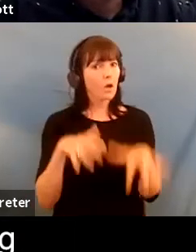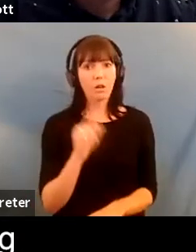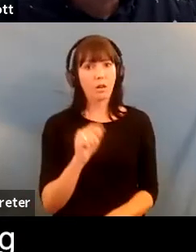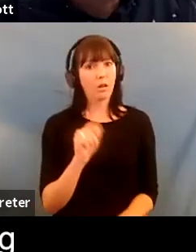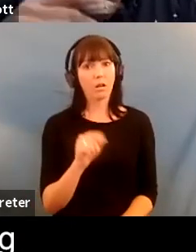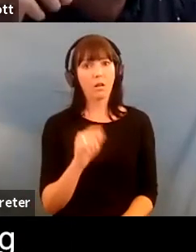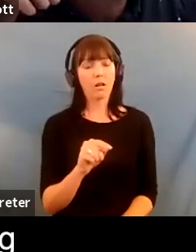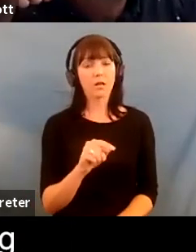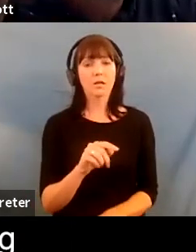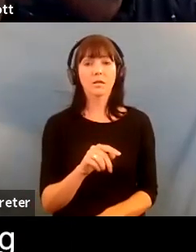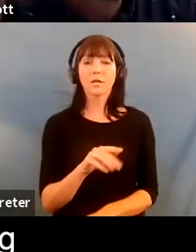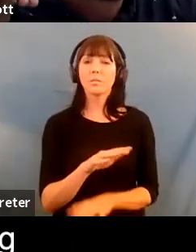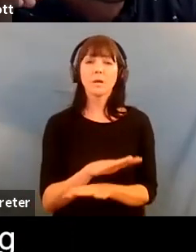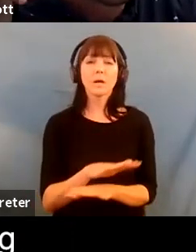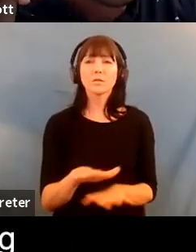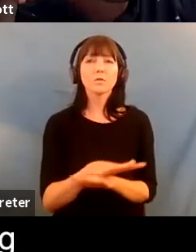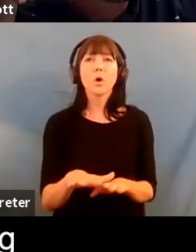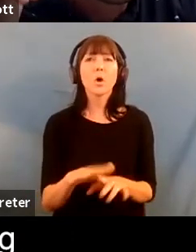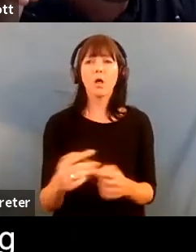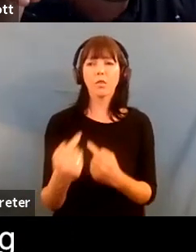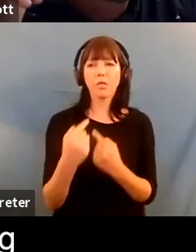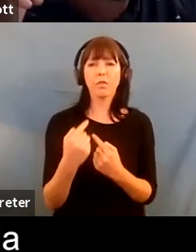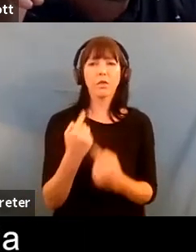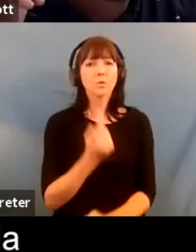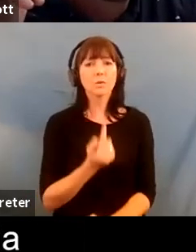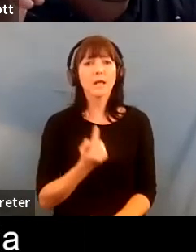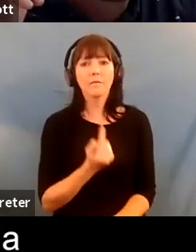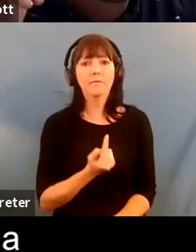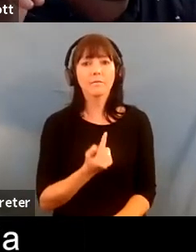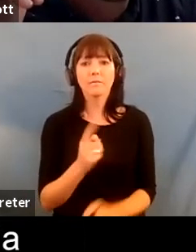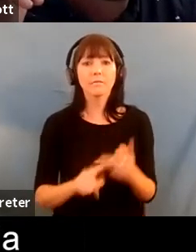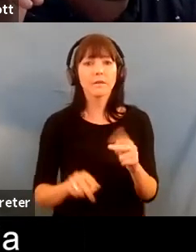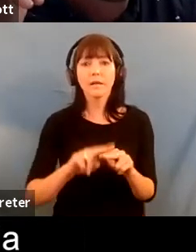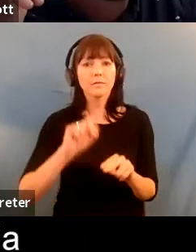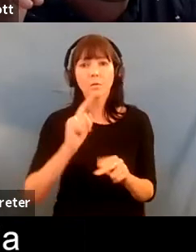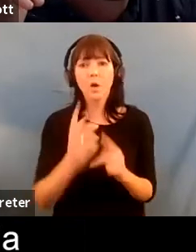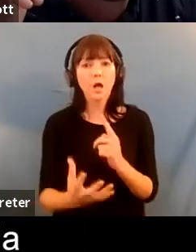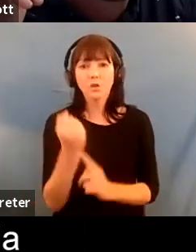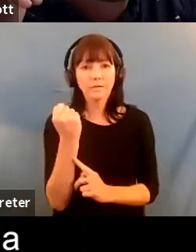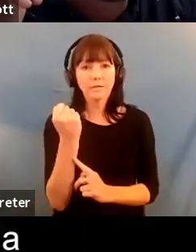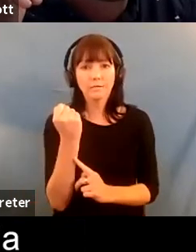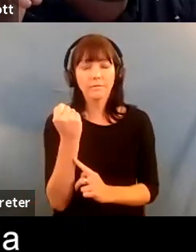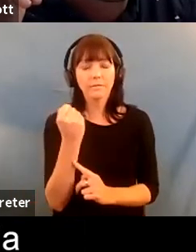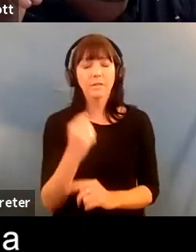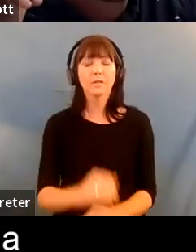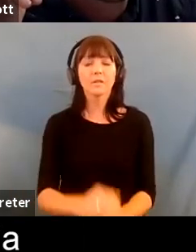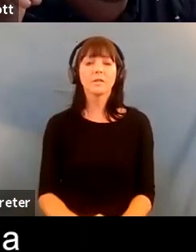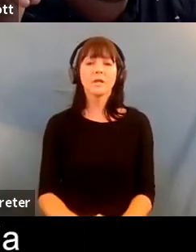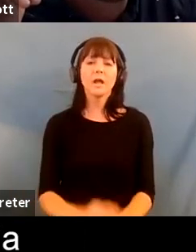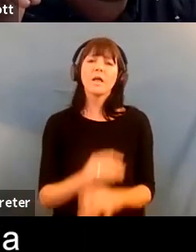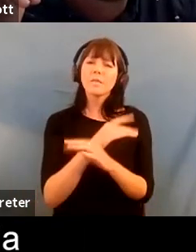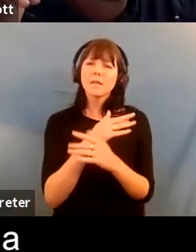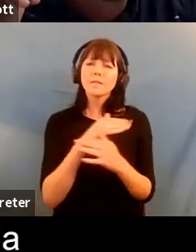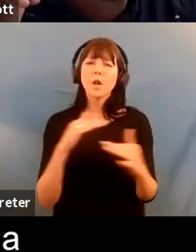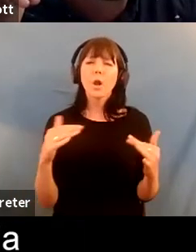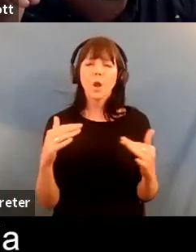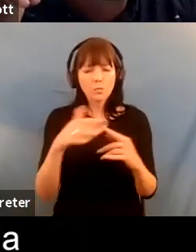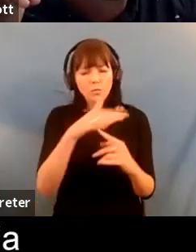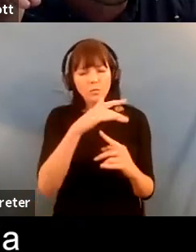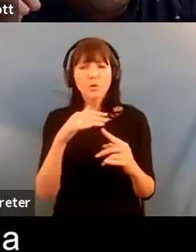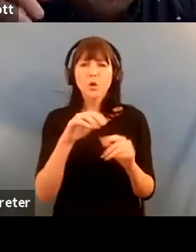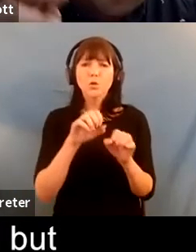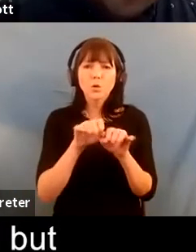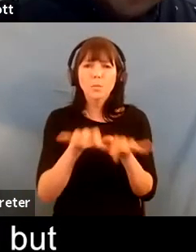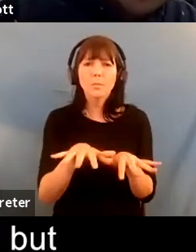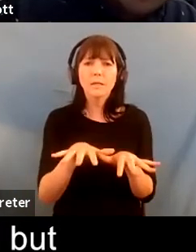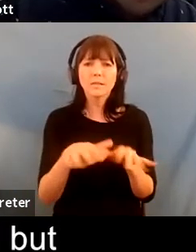beating yourself up and not achieving something i mean there's a lot of social media influence that um we see every day